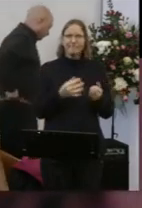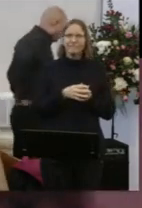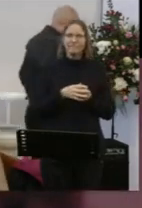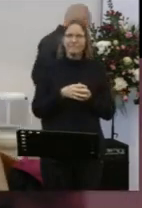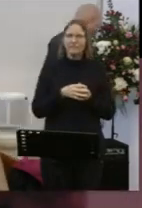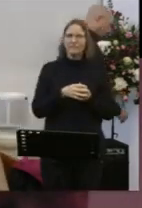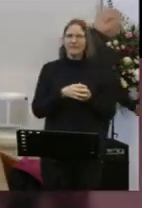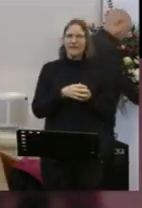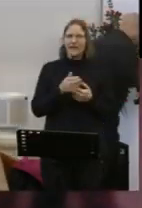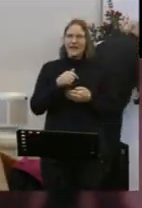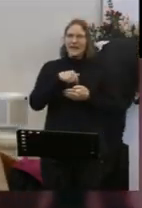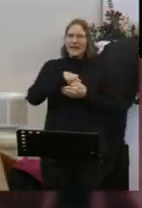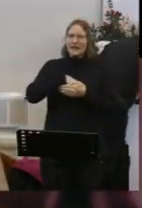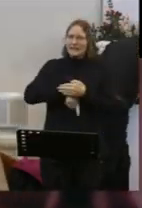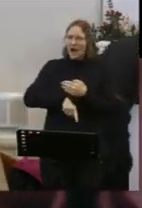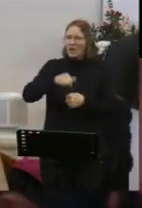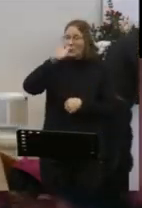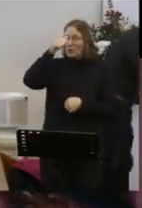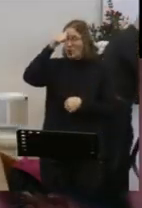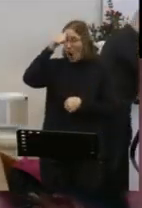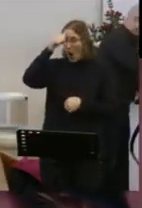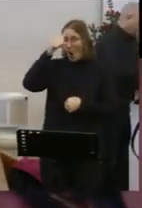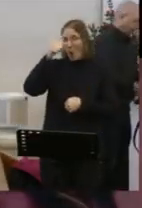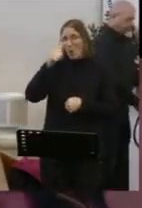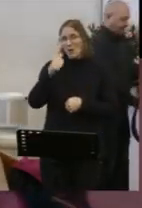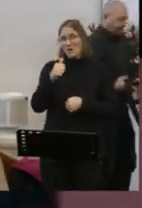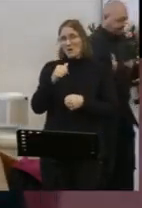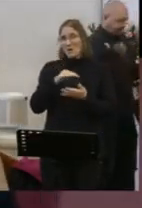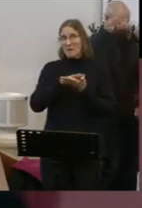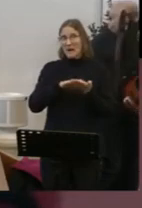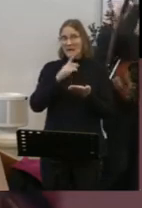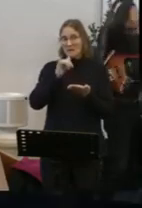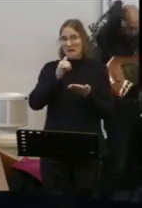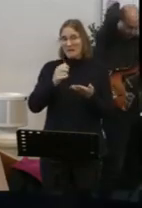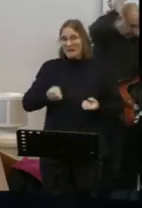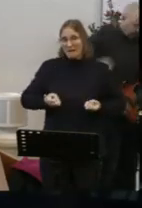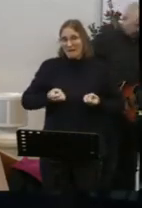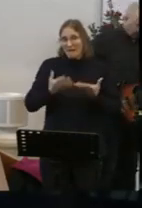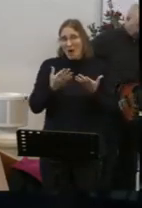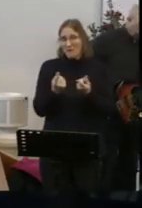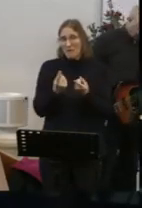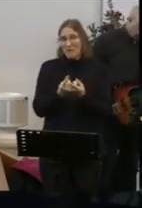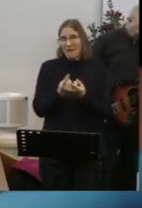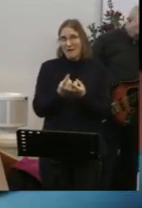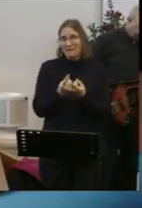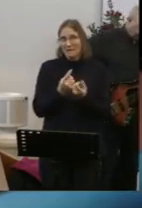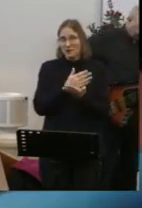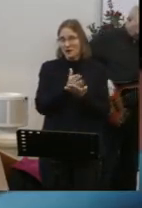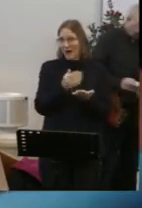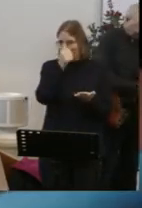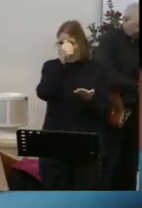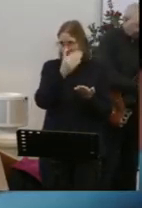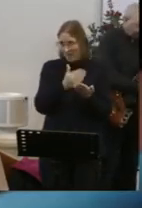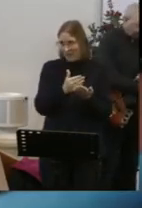Deep inside we know that it will cost us something to open up our lives and share our faith It takes time,